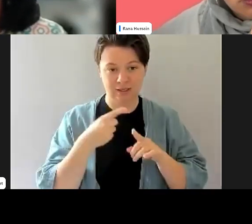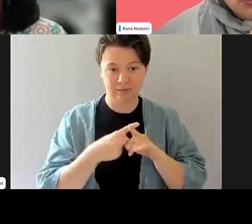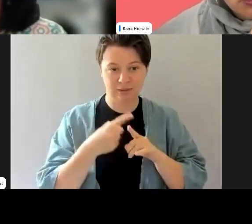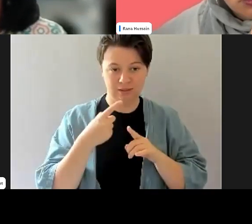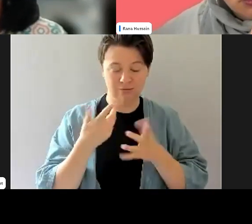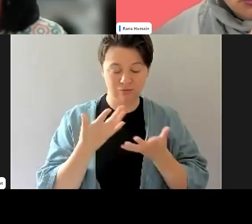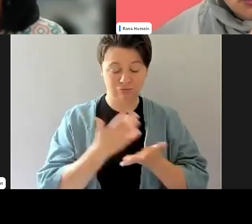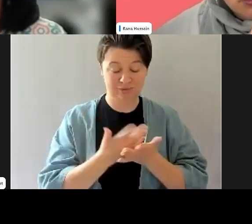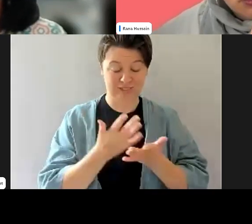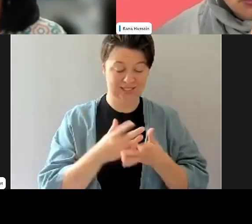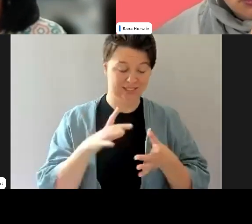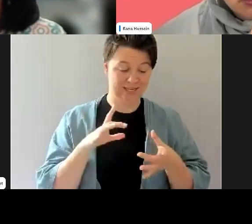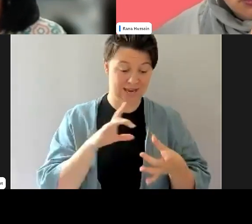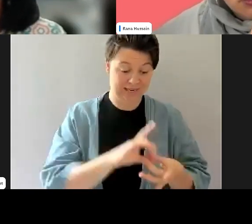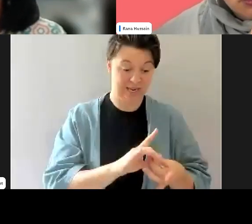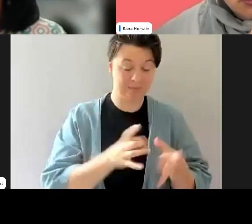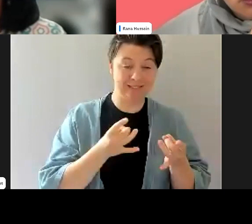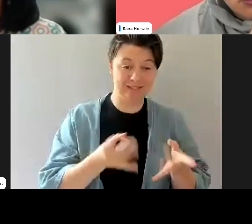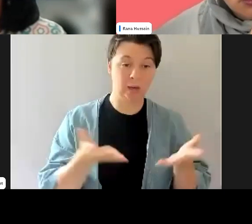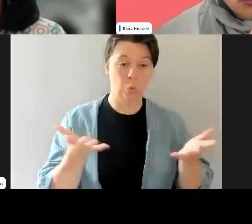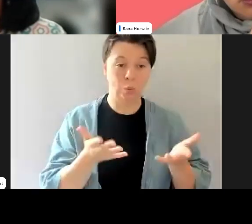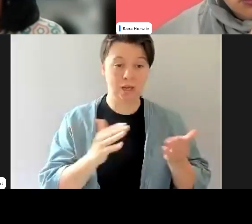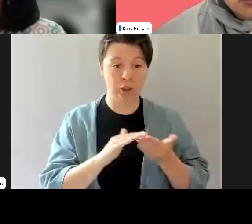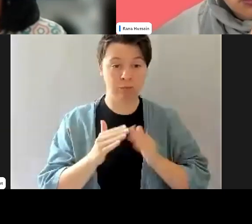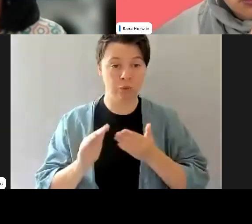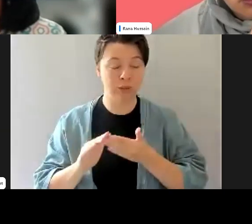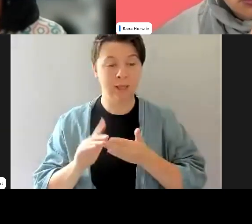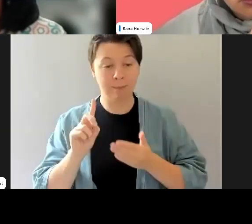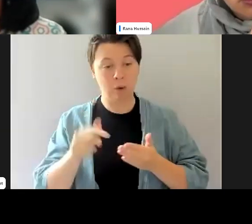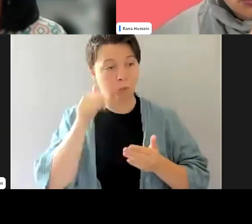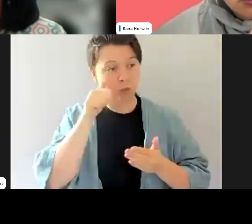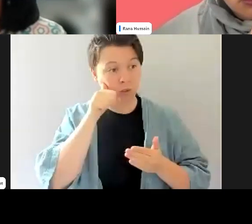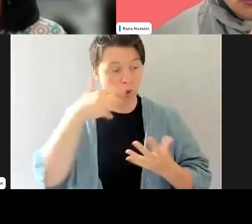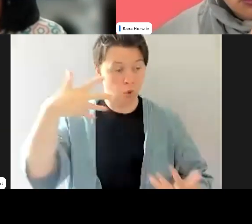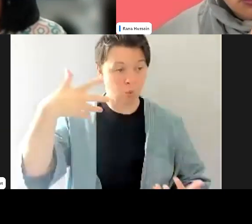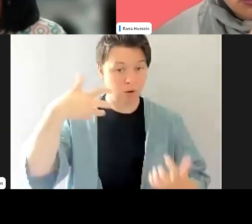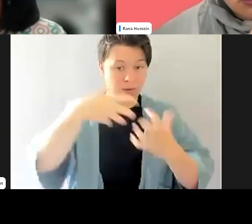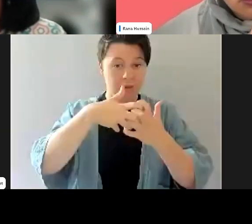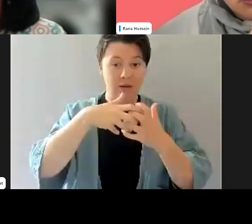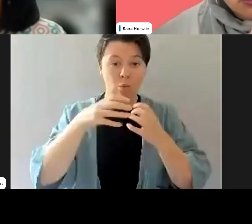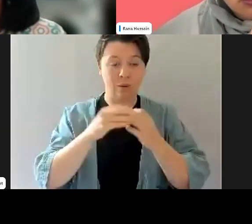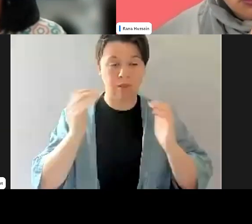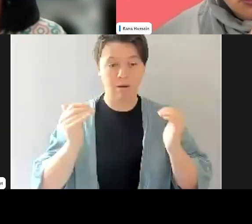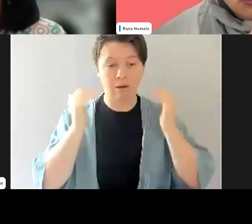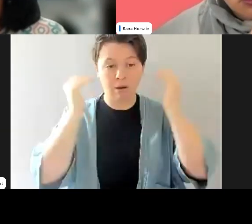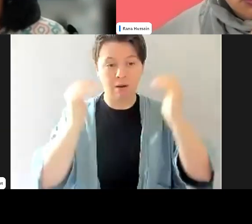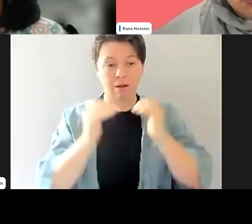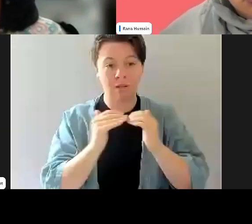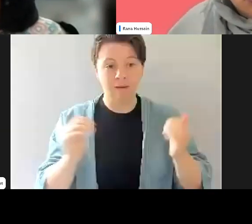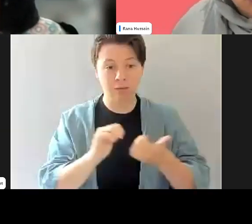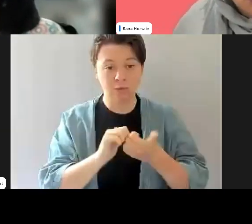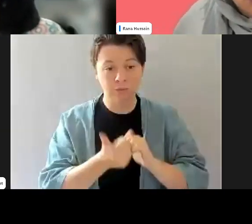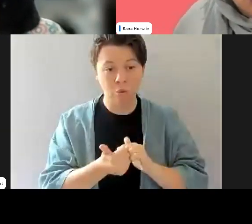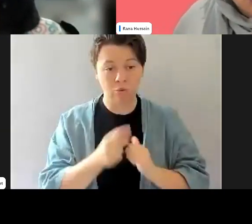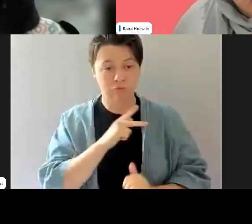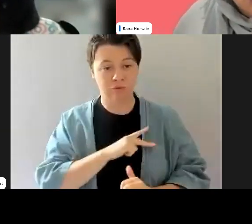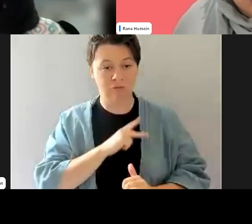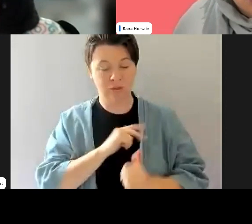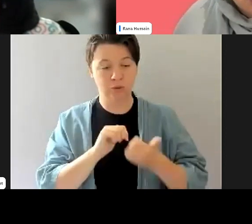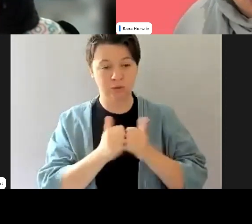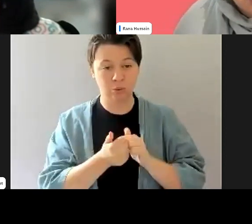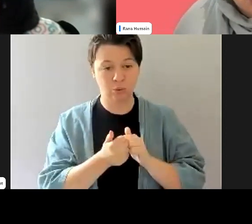at community, but we know there's that intersection between elite level sport as well. think there's something like 10% of the top 36,